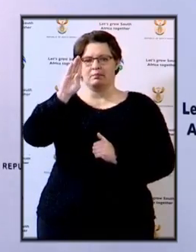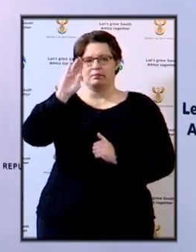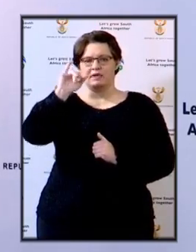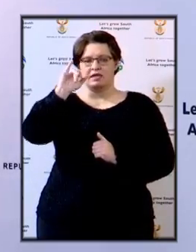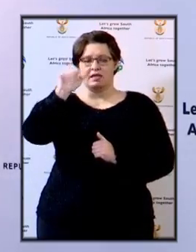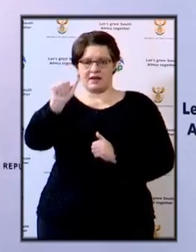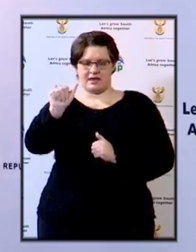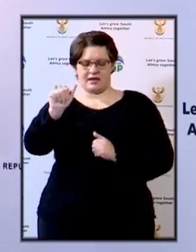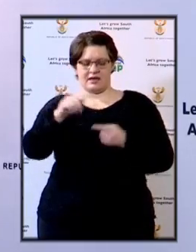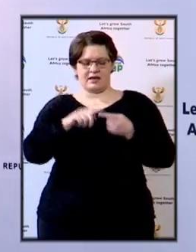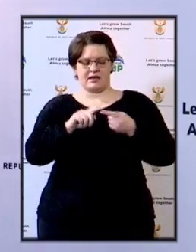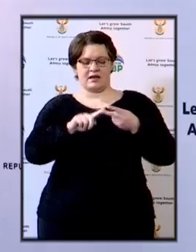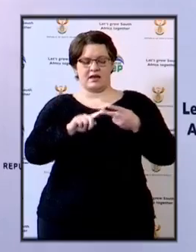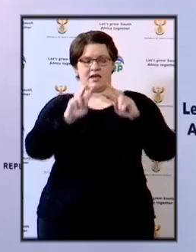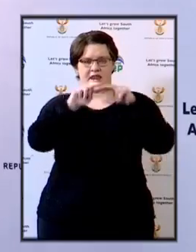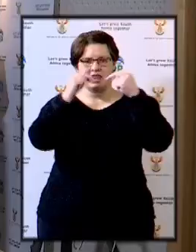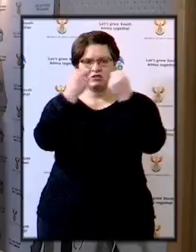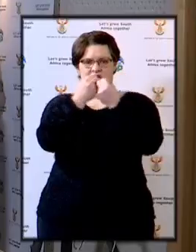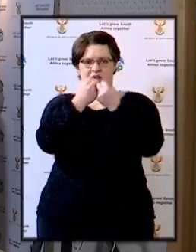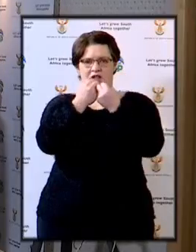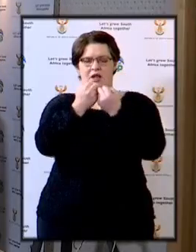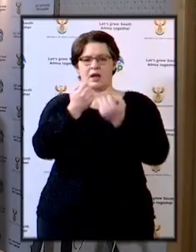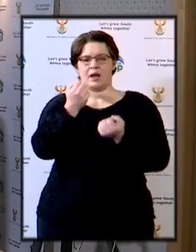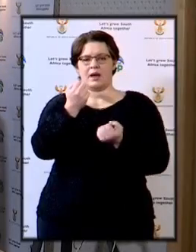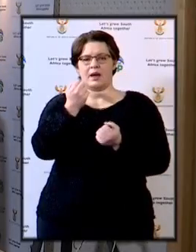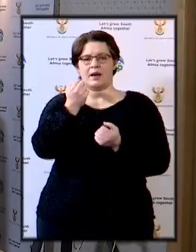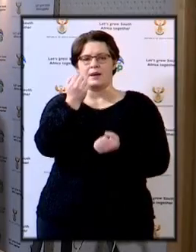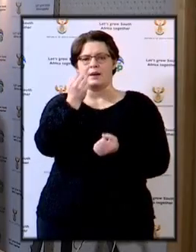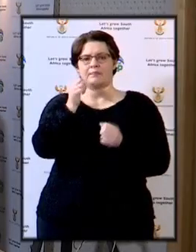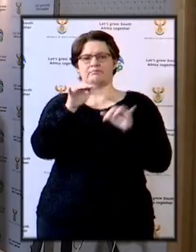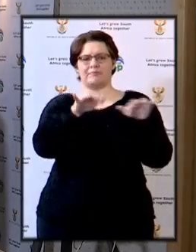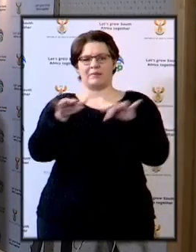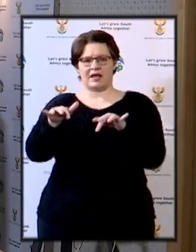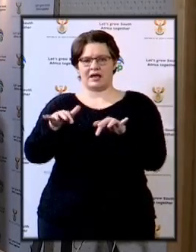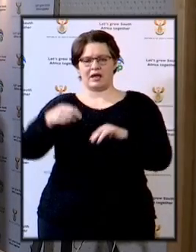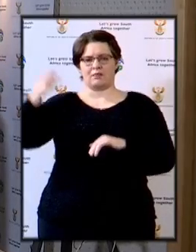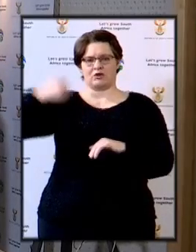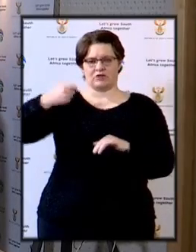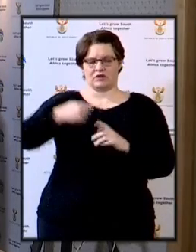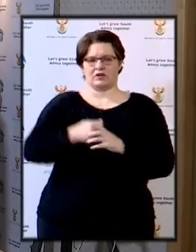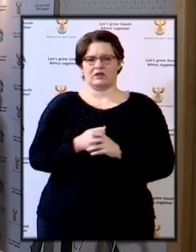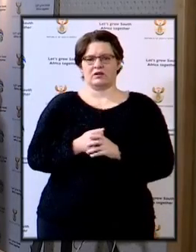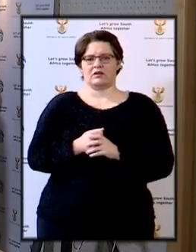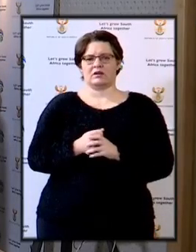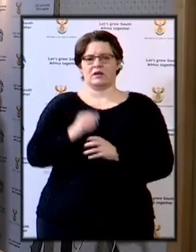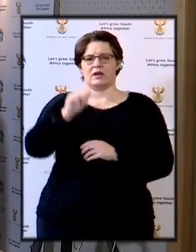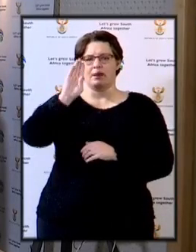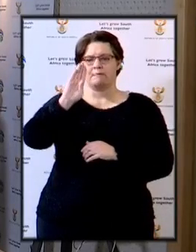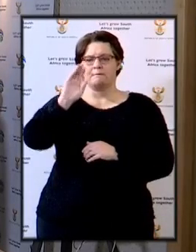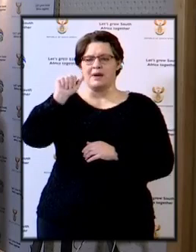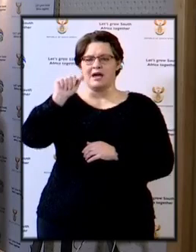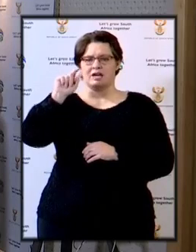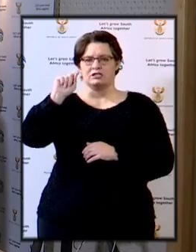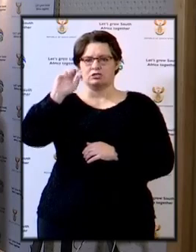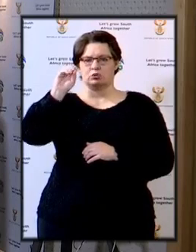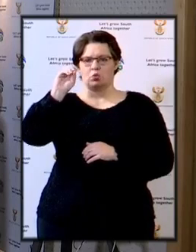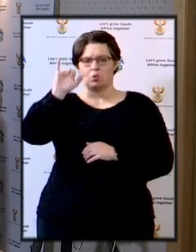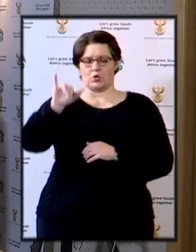We have the National Director of Public Prosecutions, Advocate Shamila Baddoui,